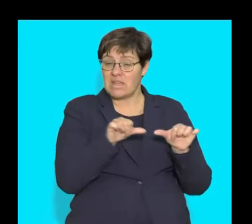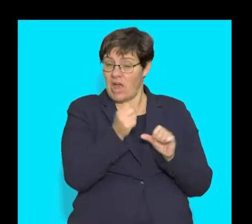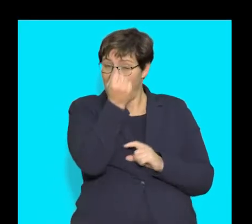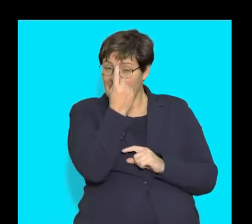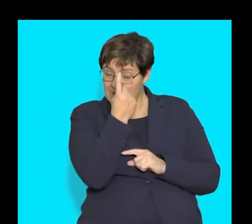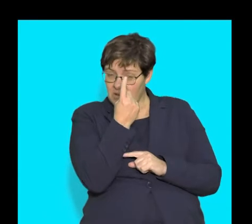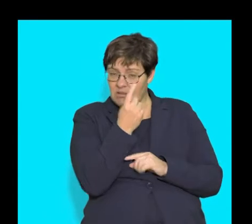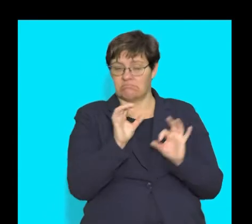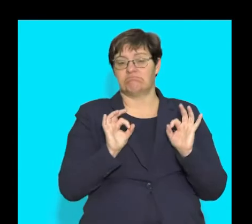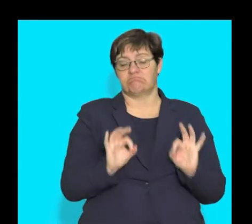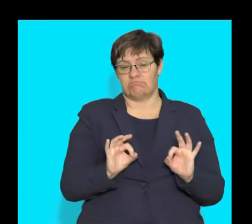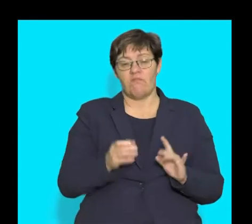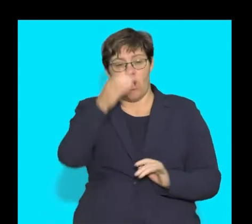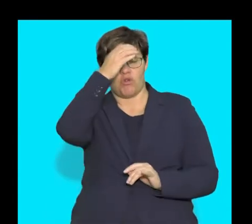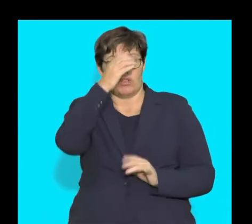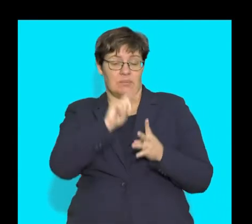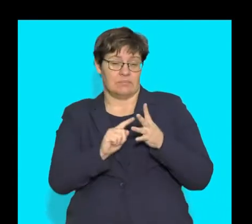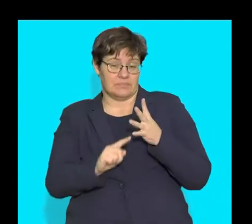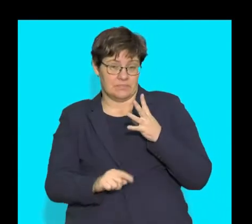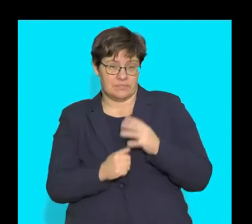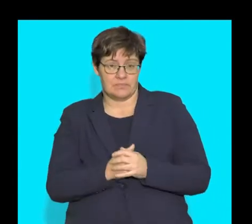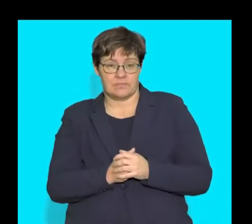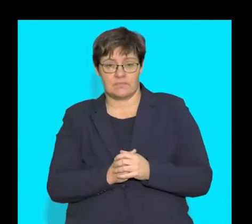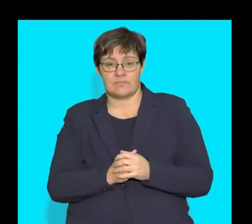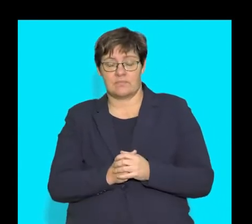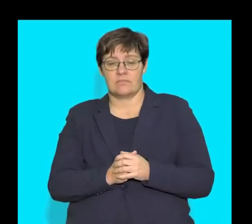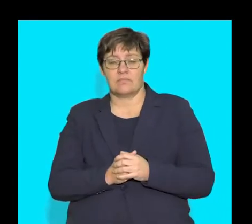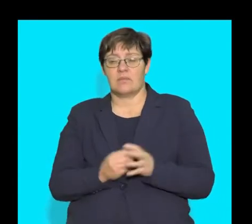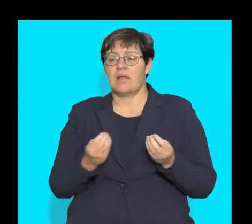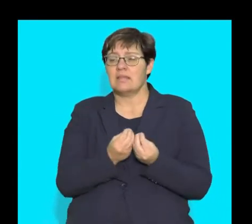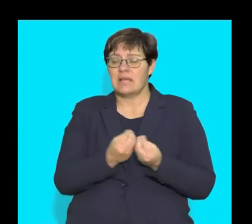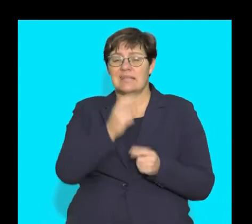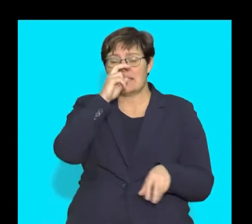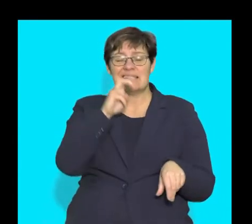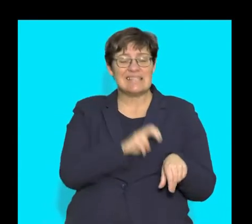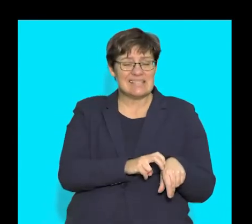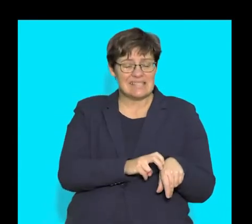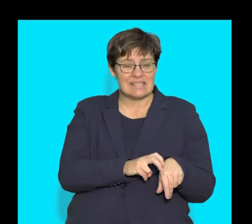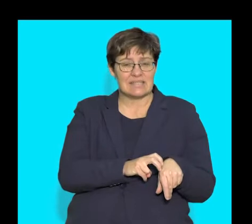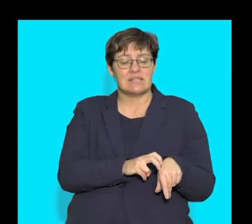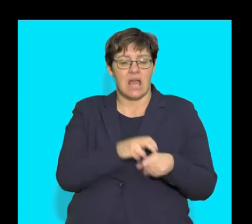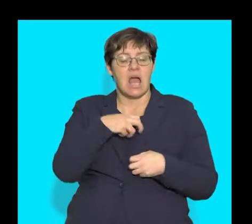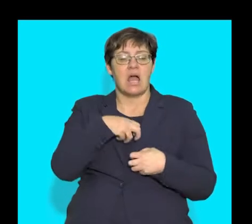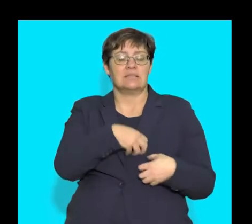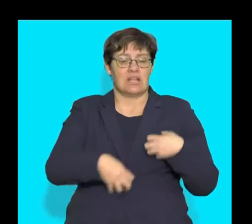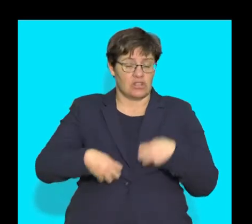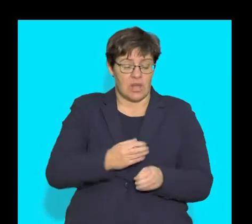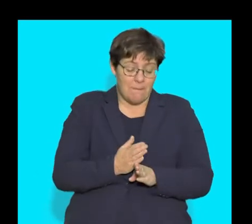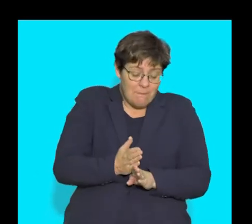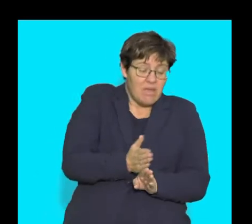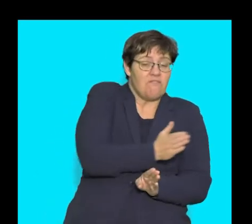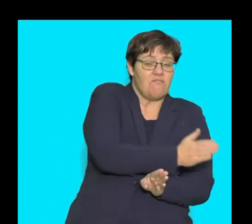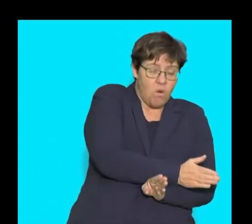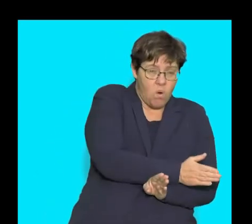measure your understanding of any concept. substances that need to be digested